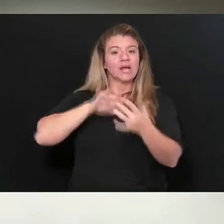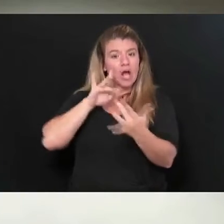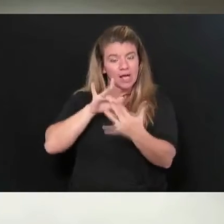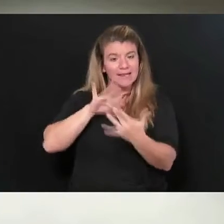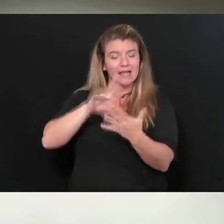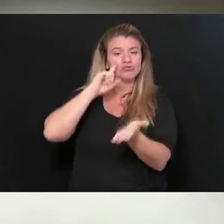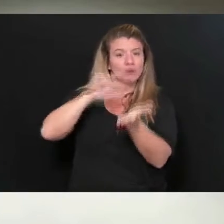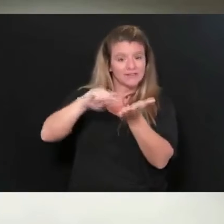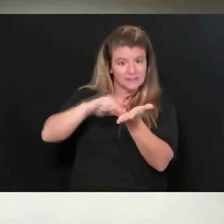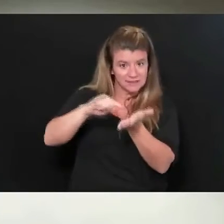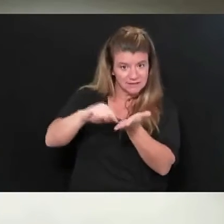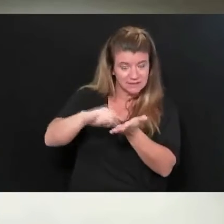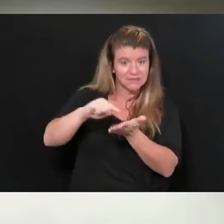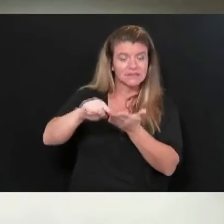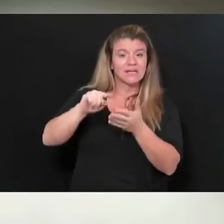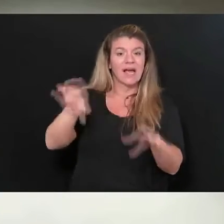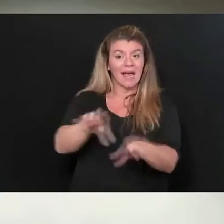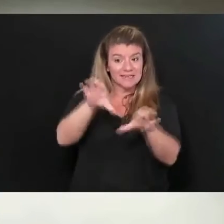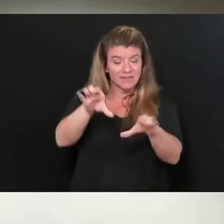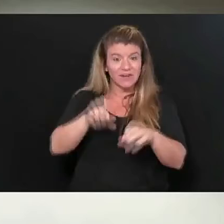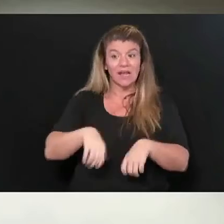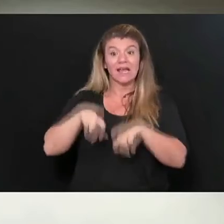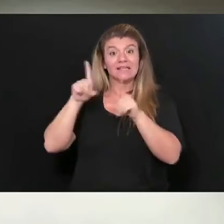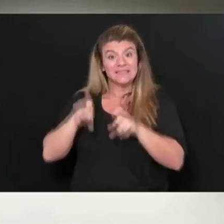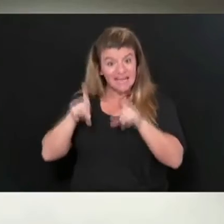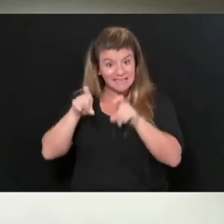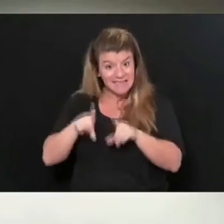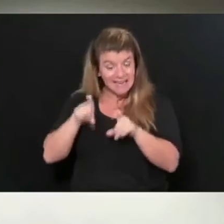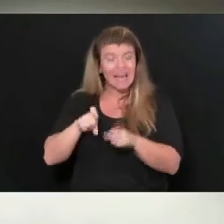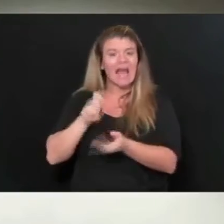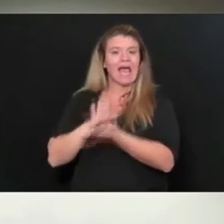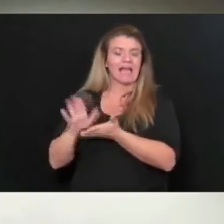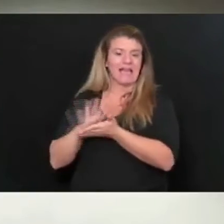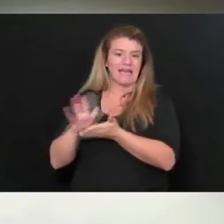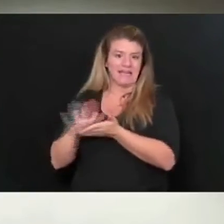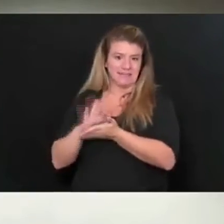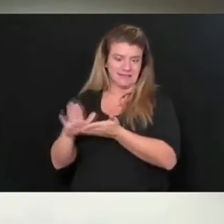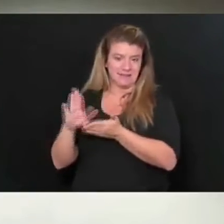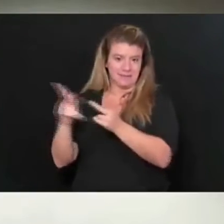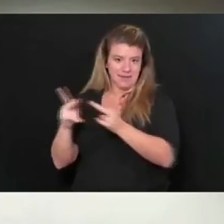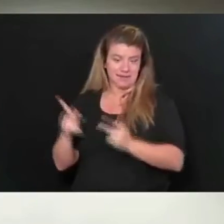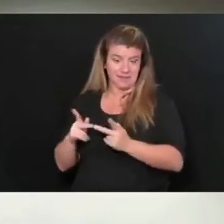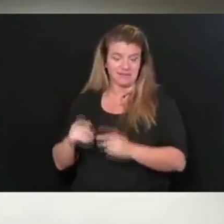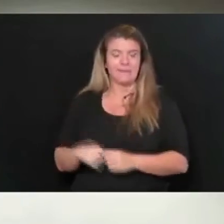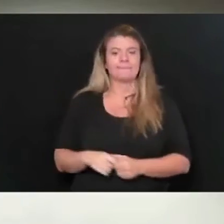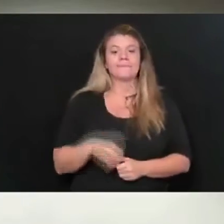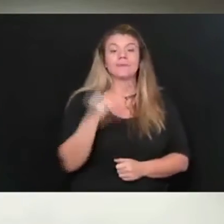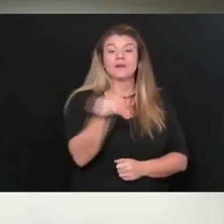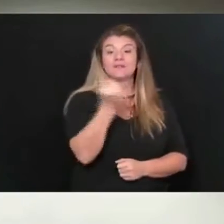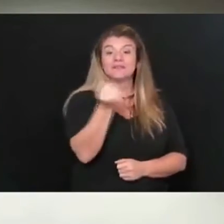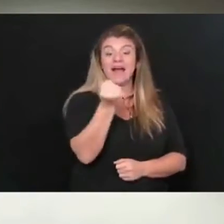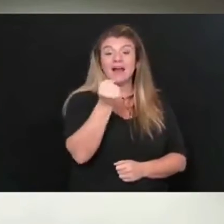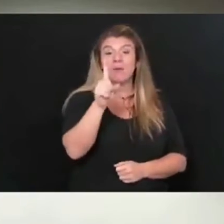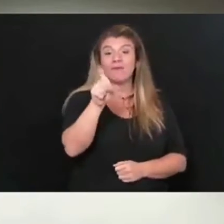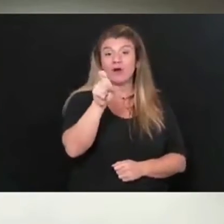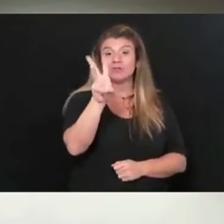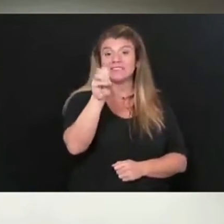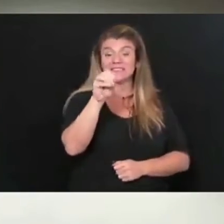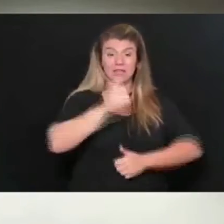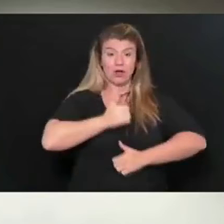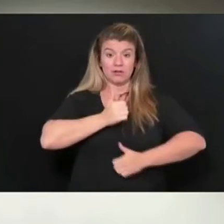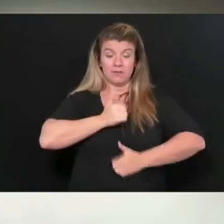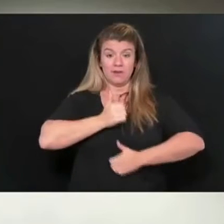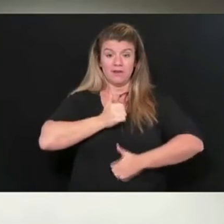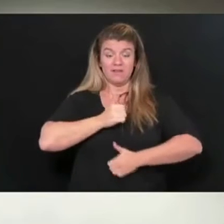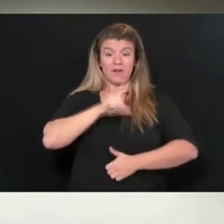tracing, the testing and the sanitization missions. On Saturday, we have 160 guardsmen